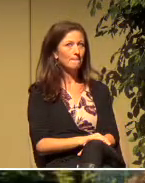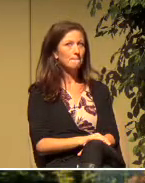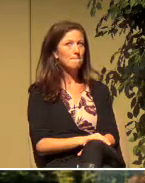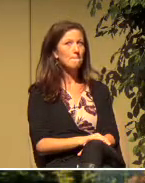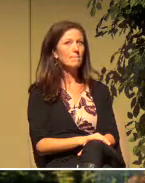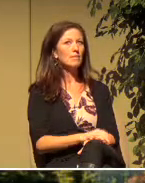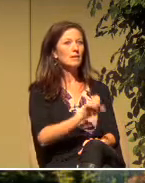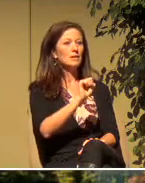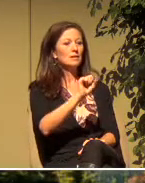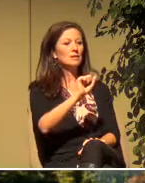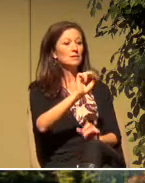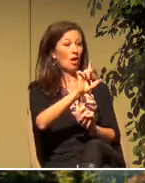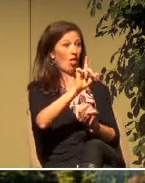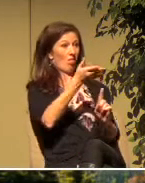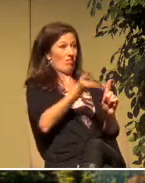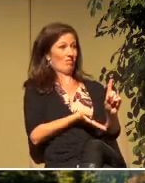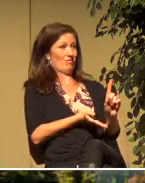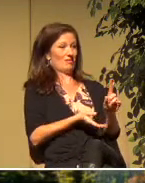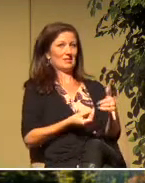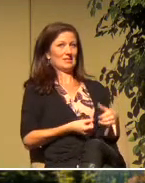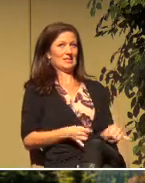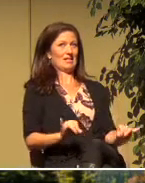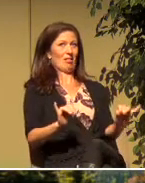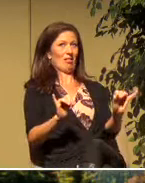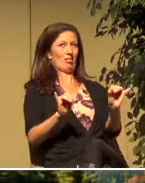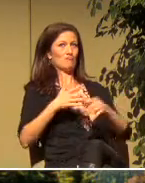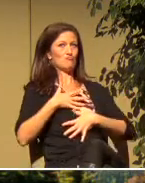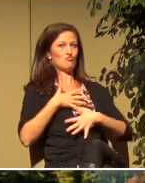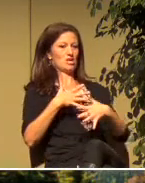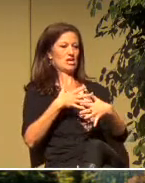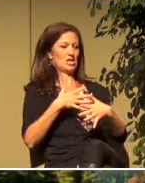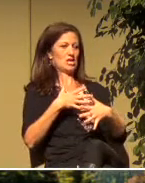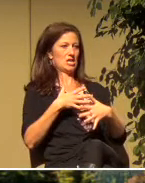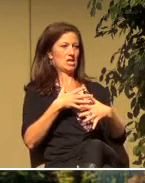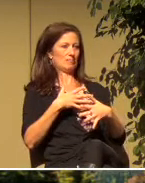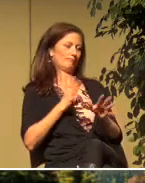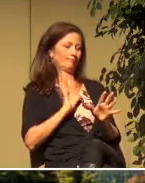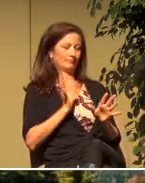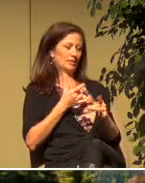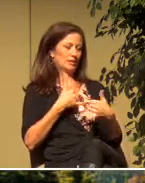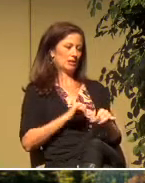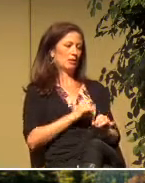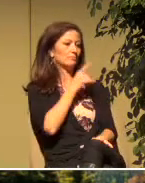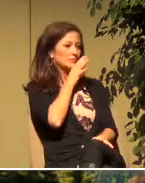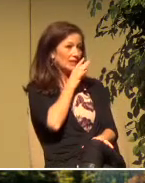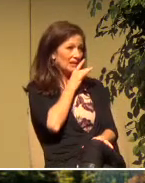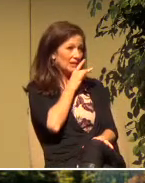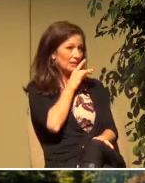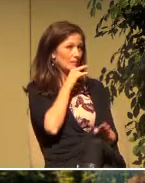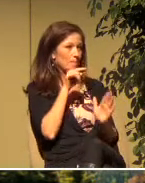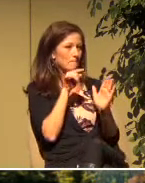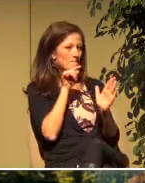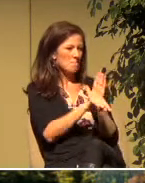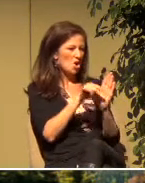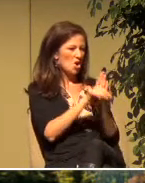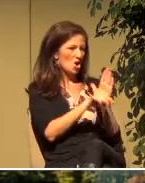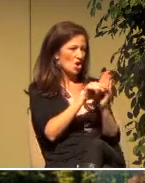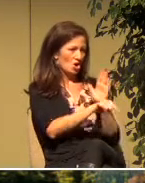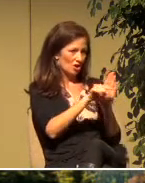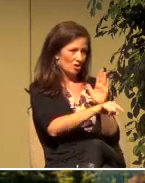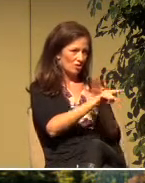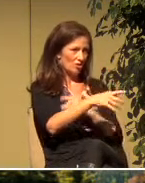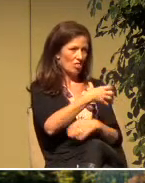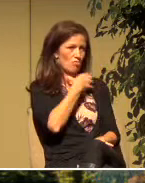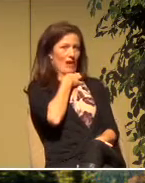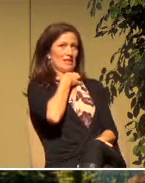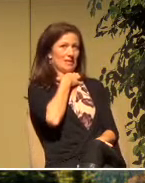Meanwhile, Saul was still breathing out murderous threats against the Lord's disciples. He went